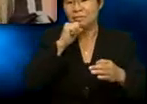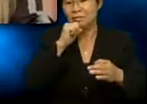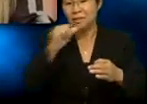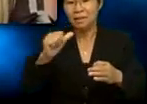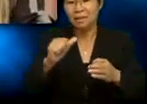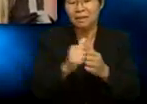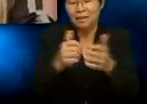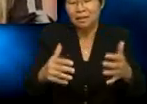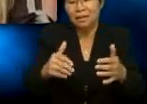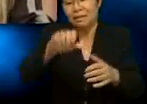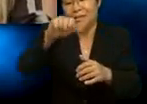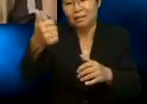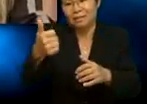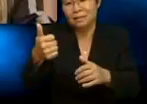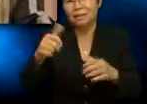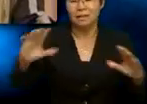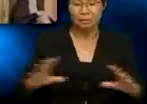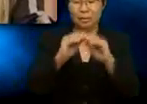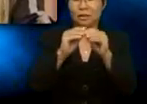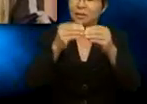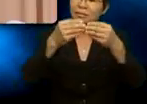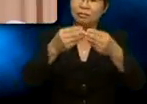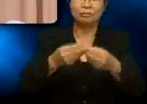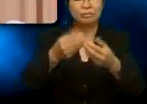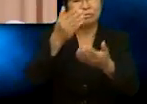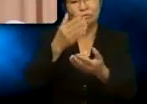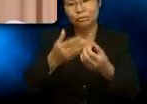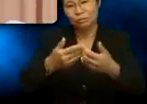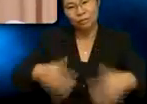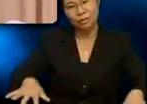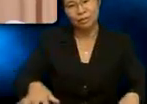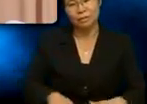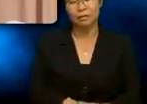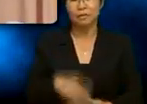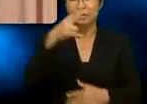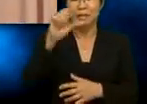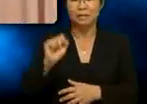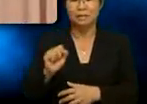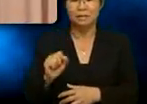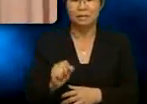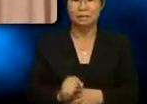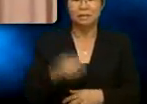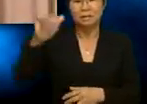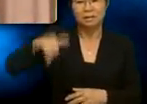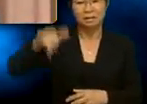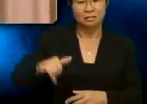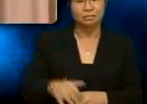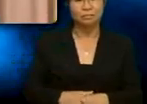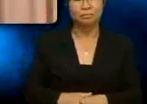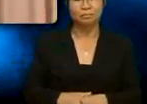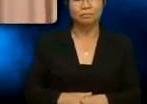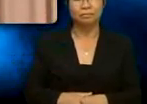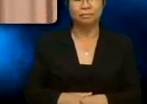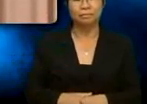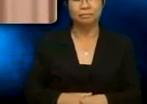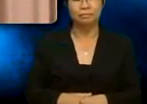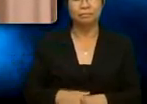Gus, since you are good with cameras, I was wondering if you could help me. Uh... Yeah, Chef. No